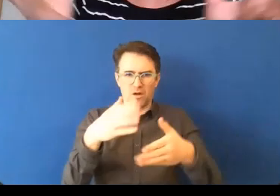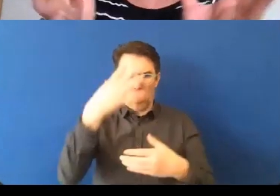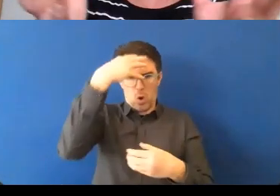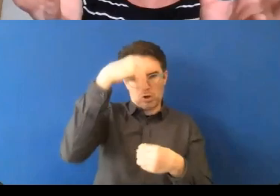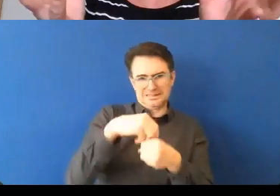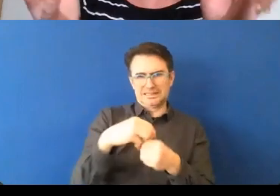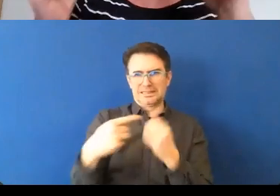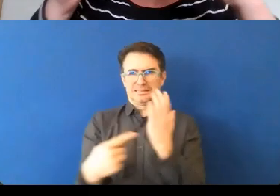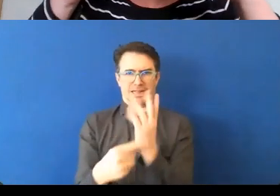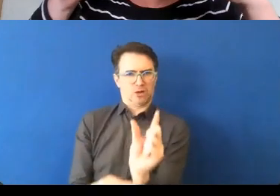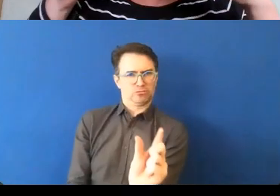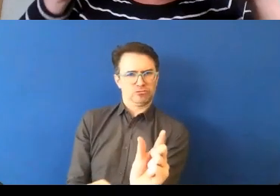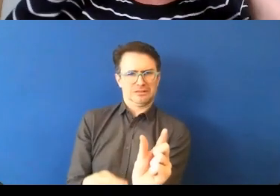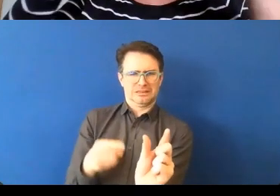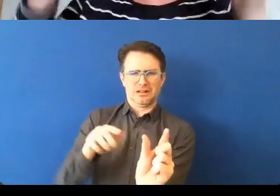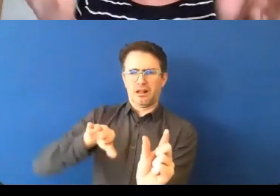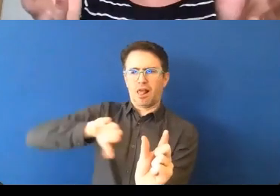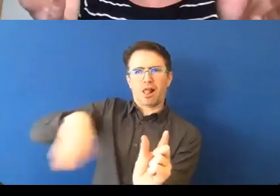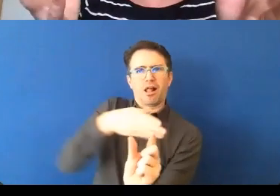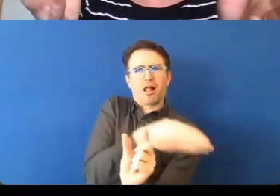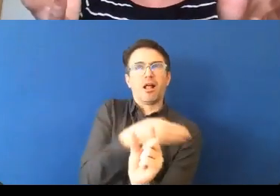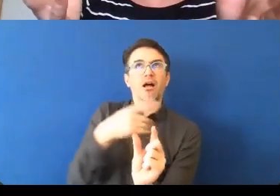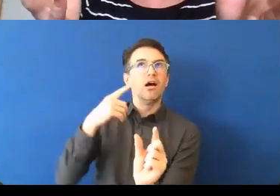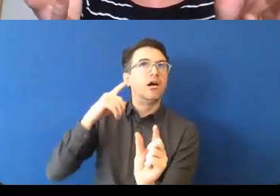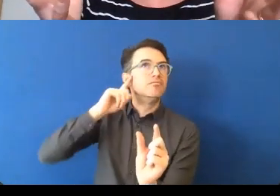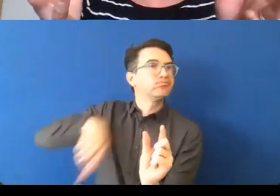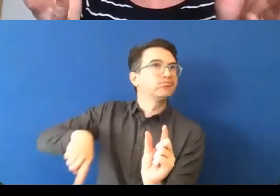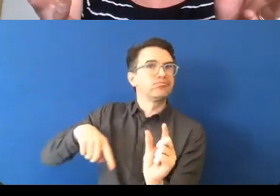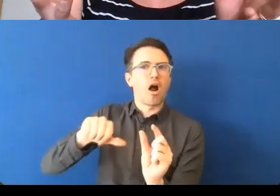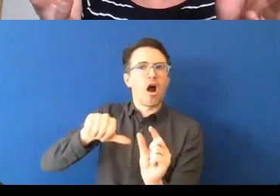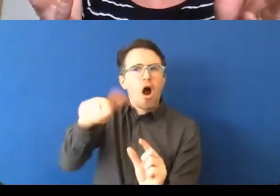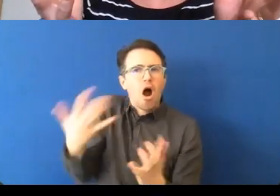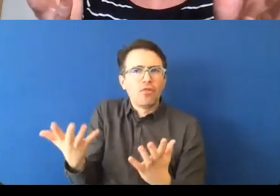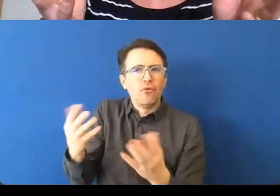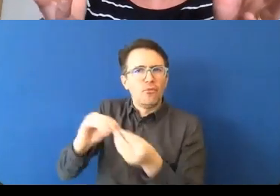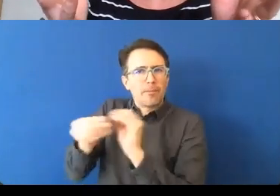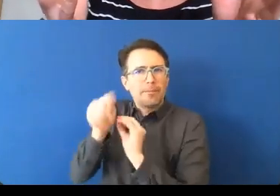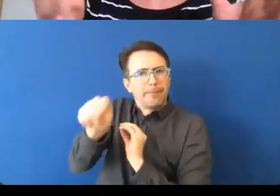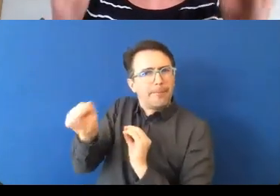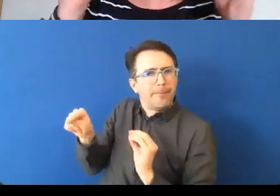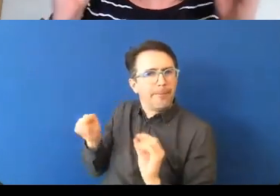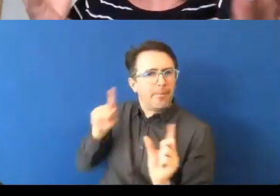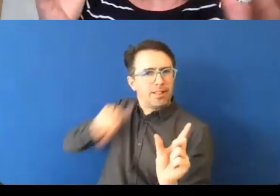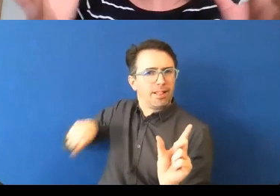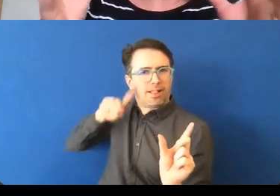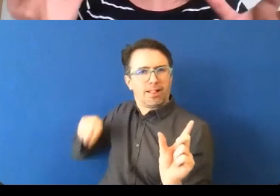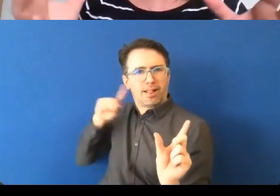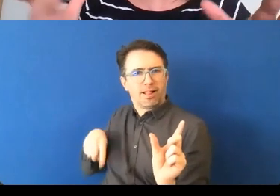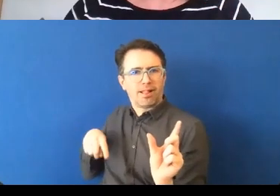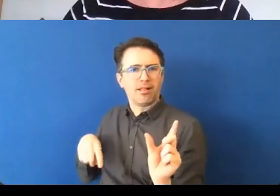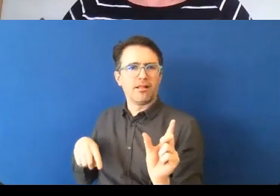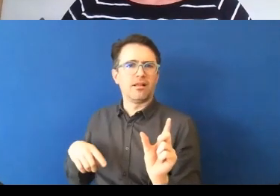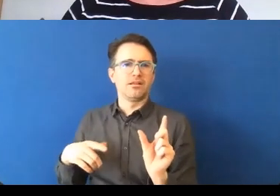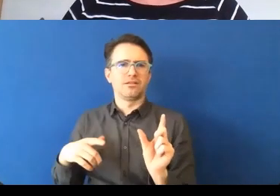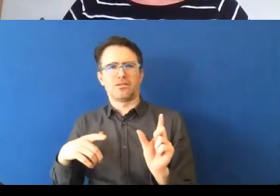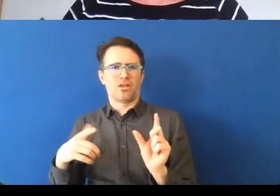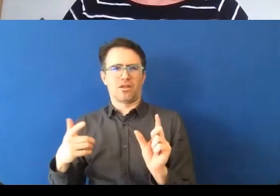that's not really the spirit of the neurodiversity movement, which is inclusion for all. So that's problematic.